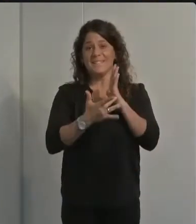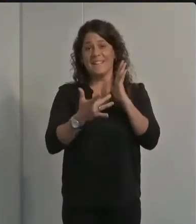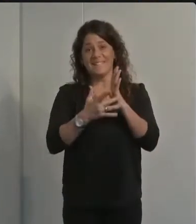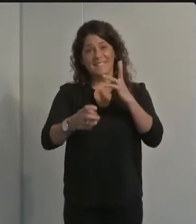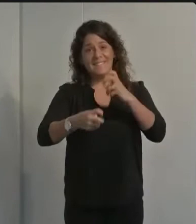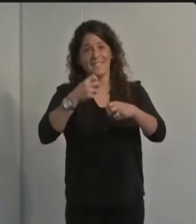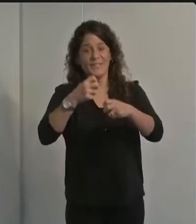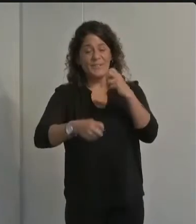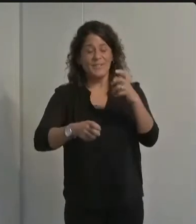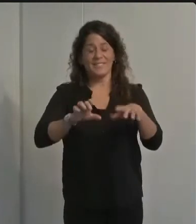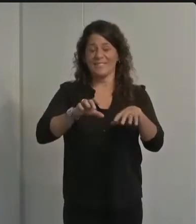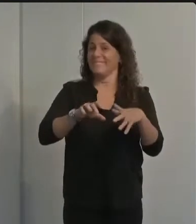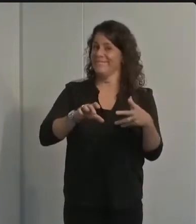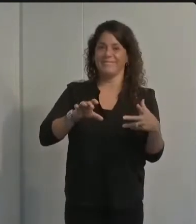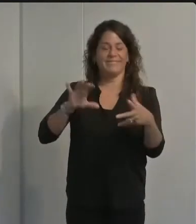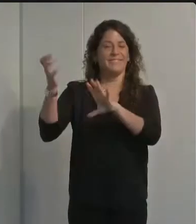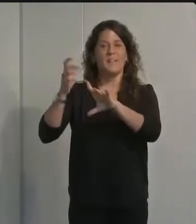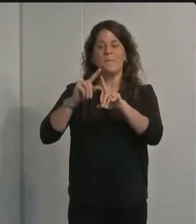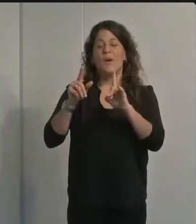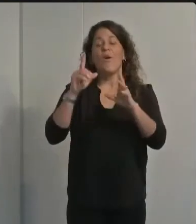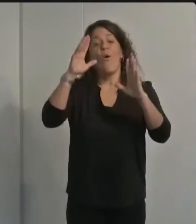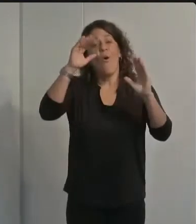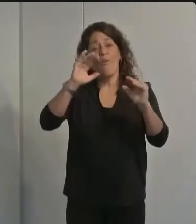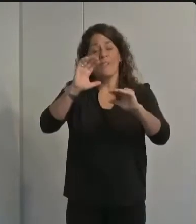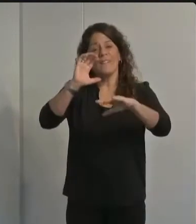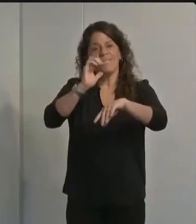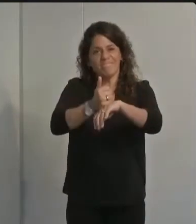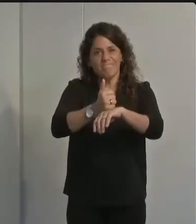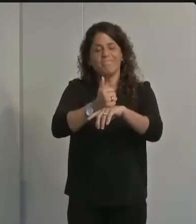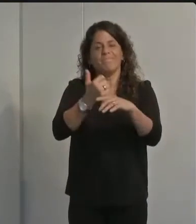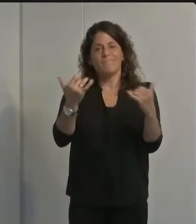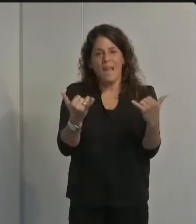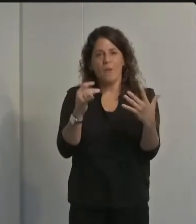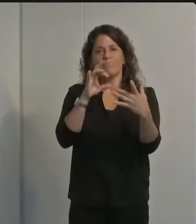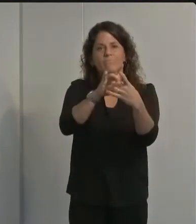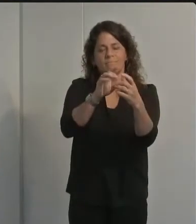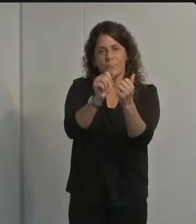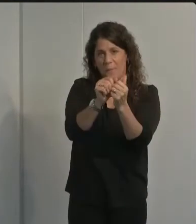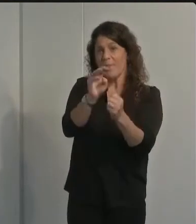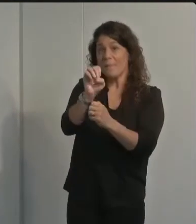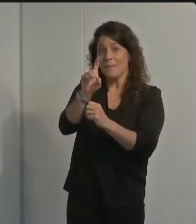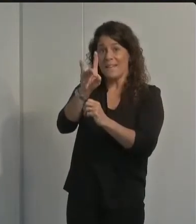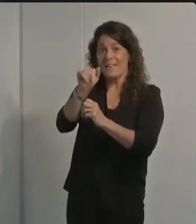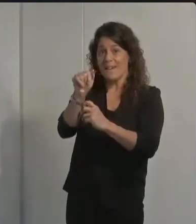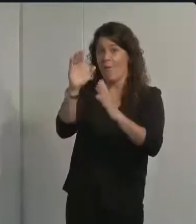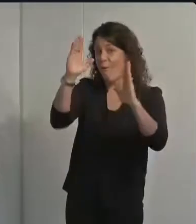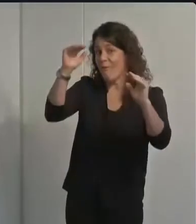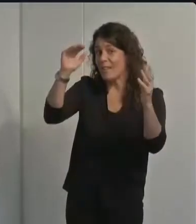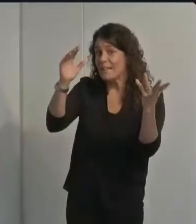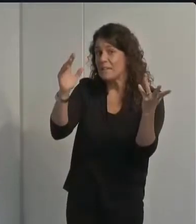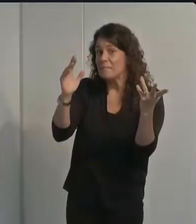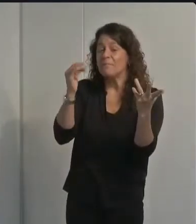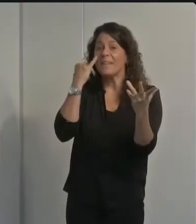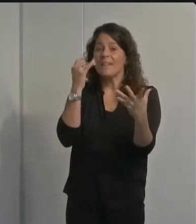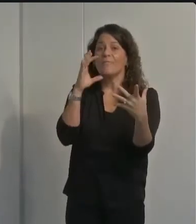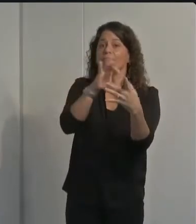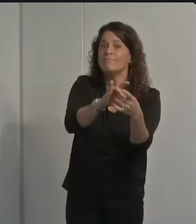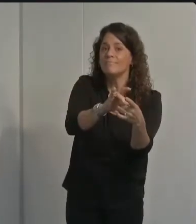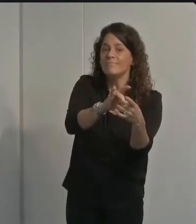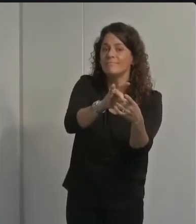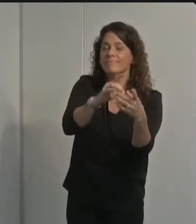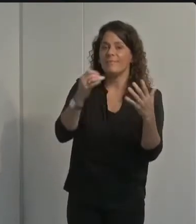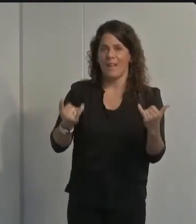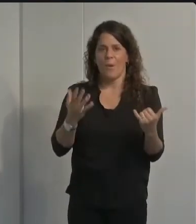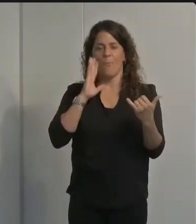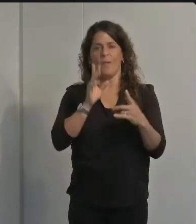difficulties but hopefully we have re-established our connection with the media and so if that is intact we'll now